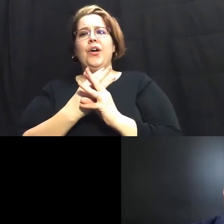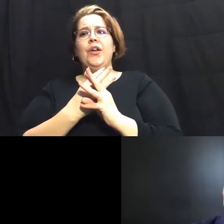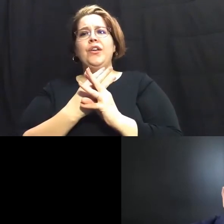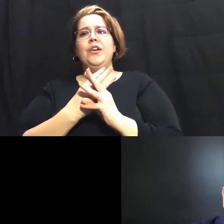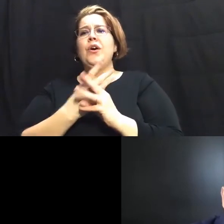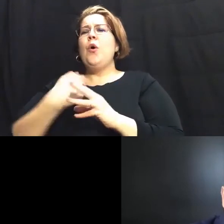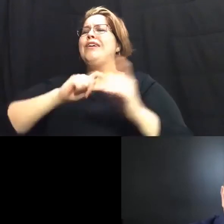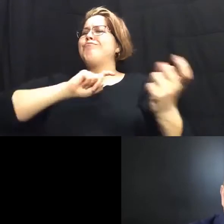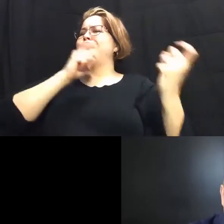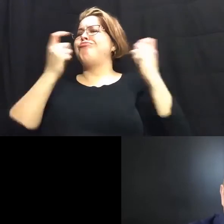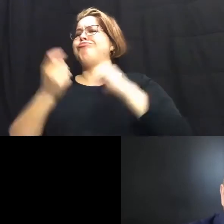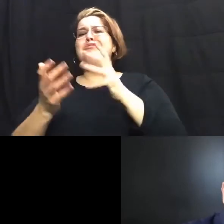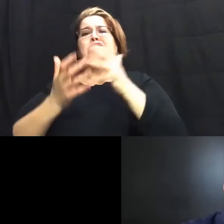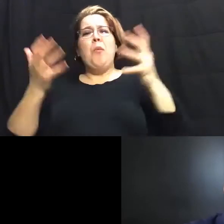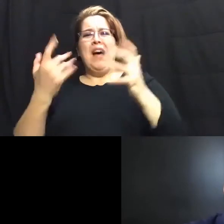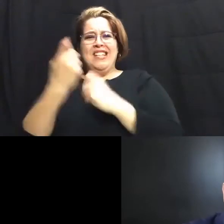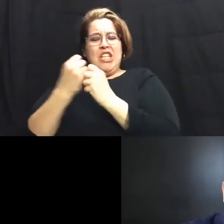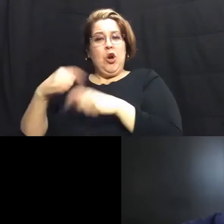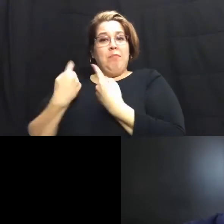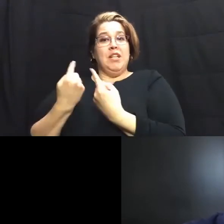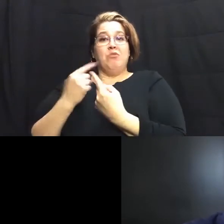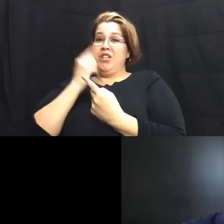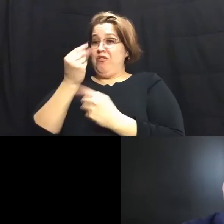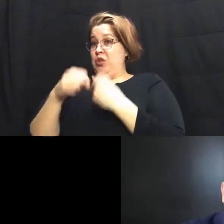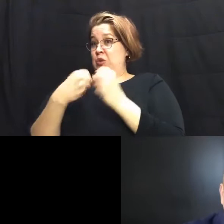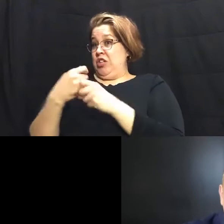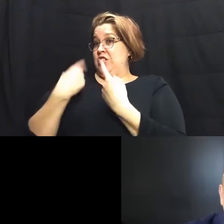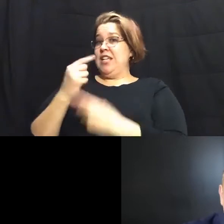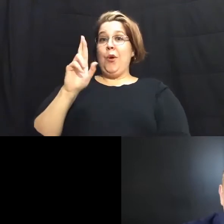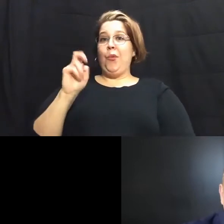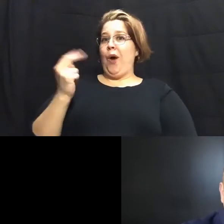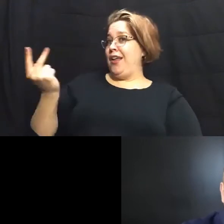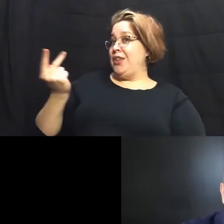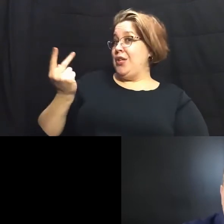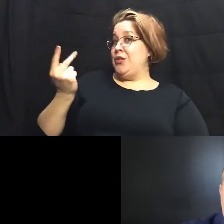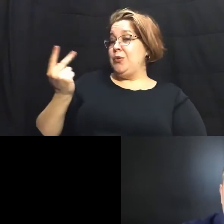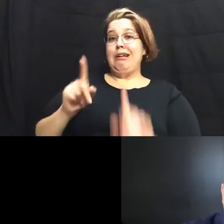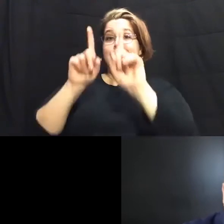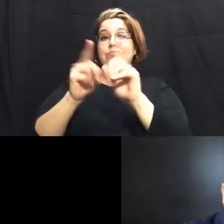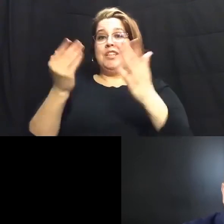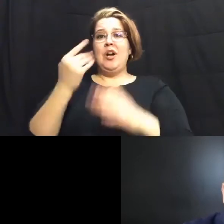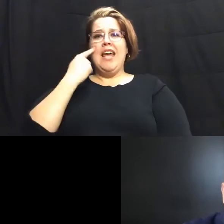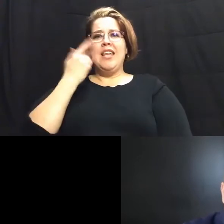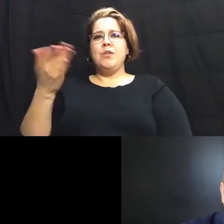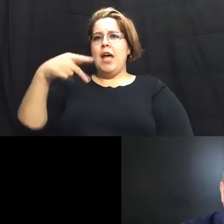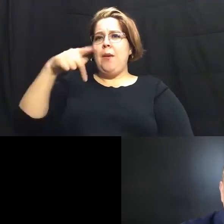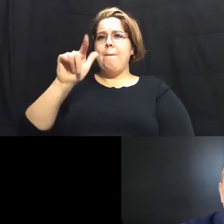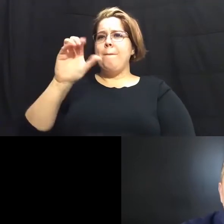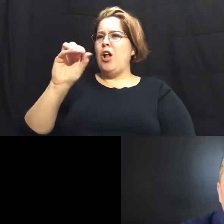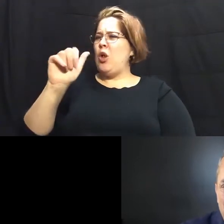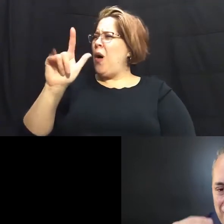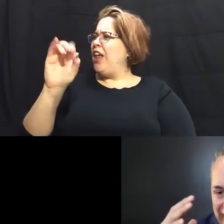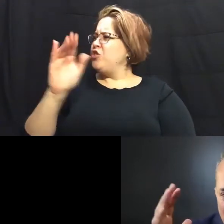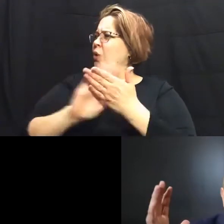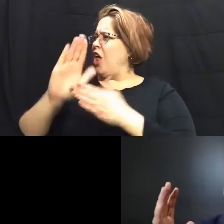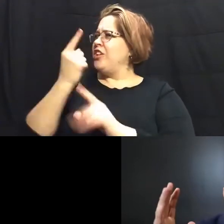changed so much over the last year a couple years since the last time ron and i uh stood before you i think it was at palo alto if i remember correctly we were